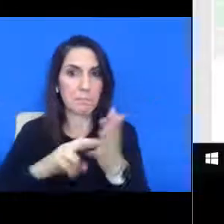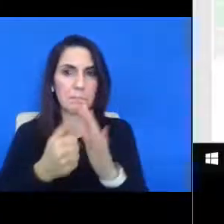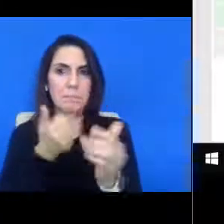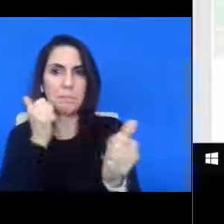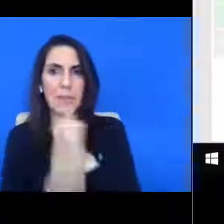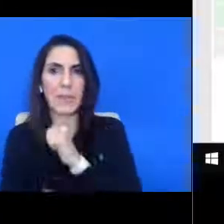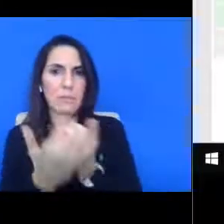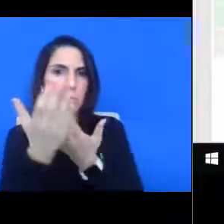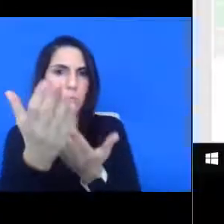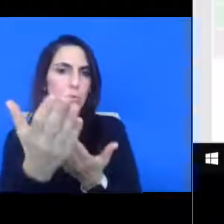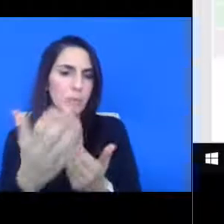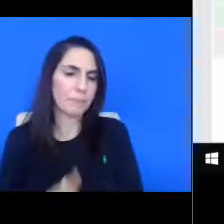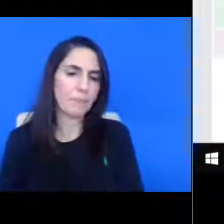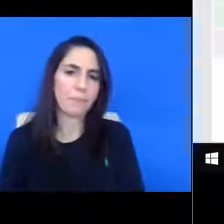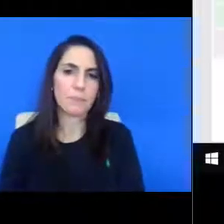unanimously.